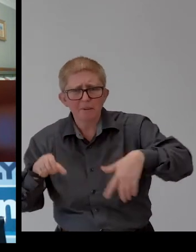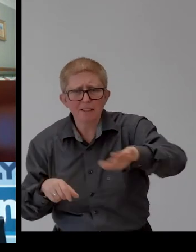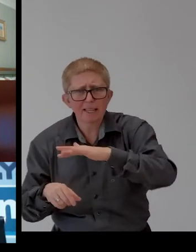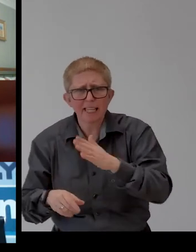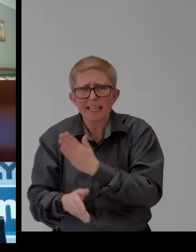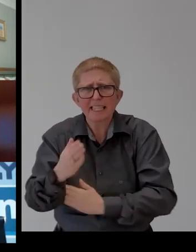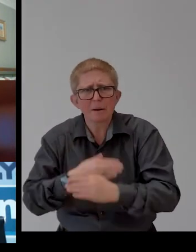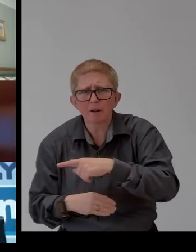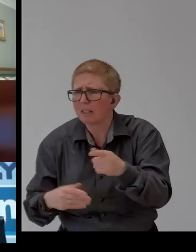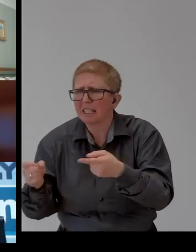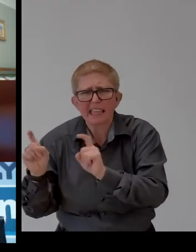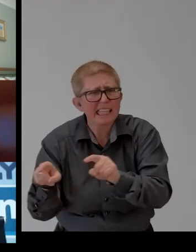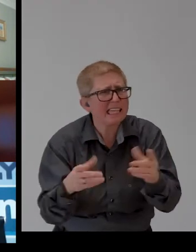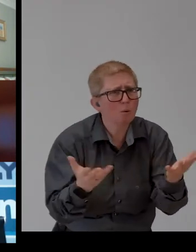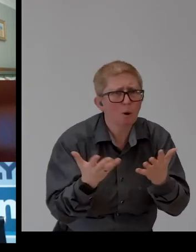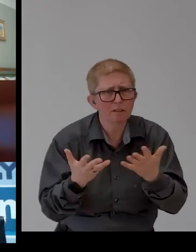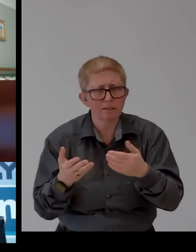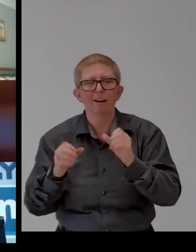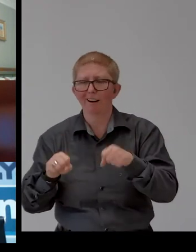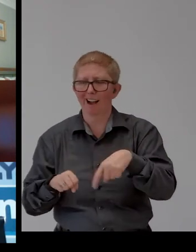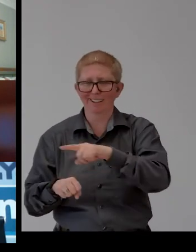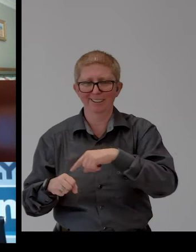who deliver. We are with you on this.